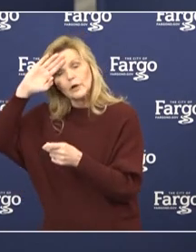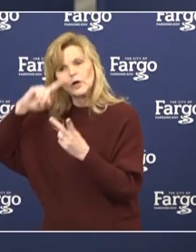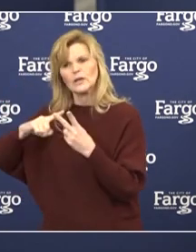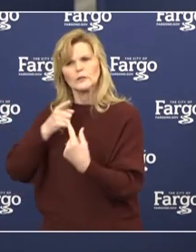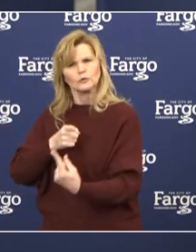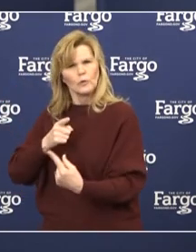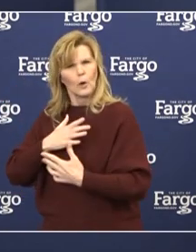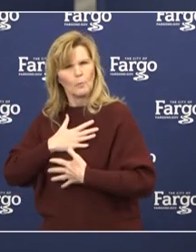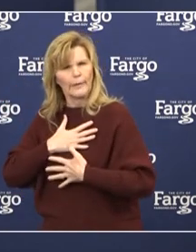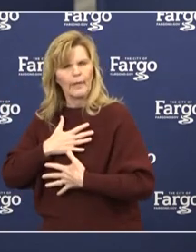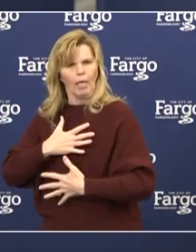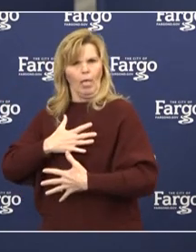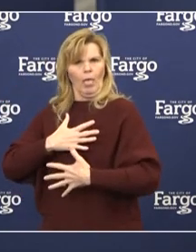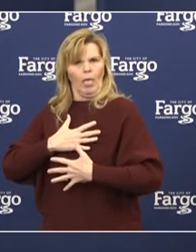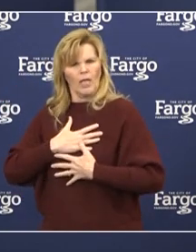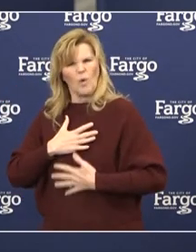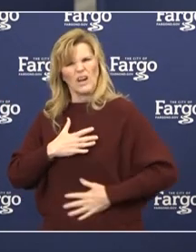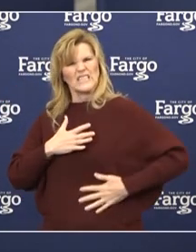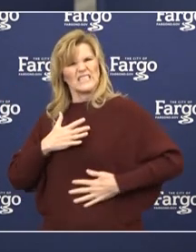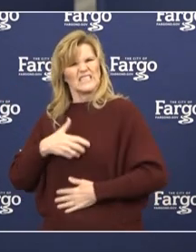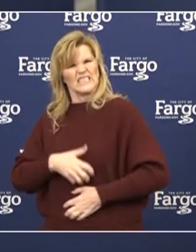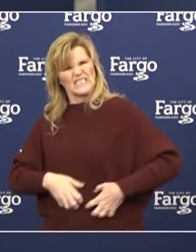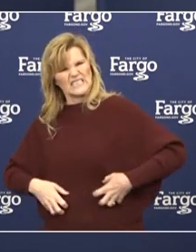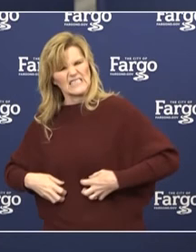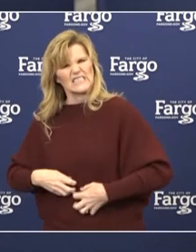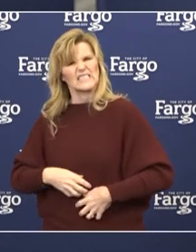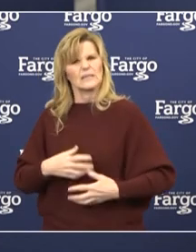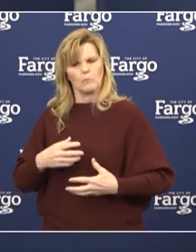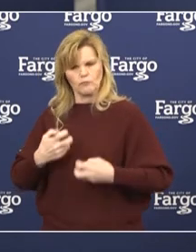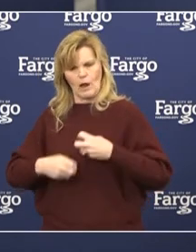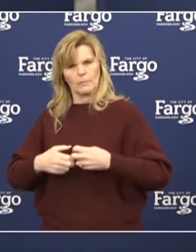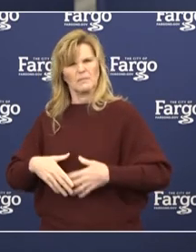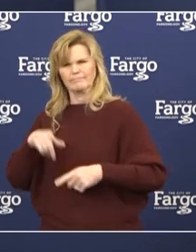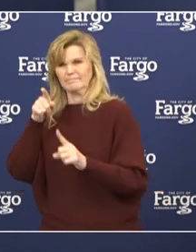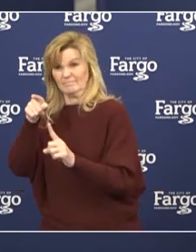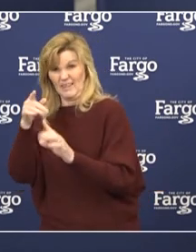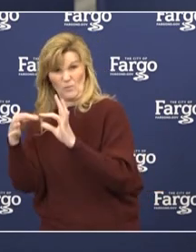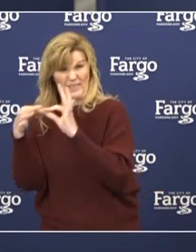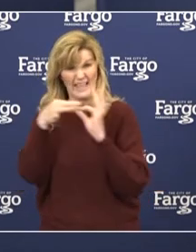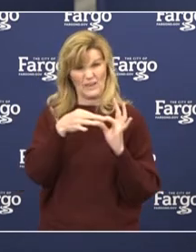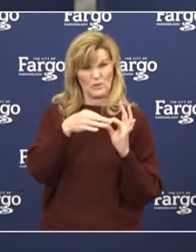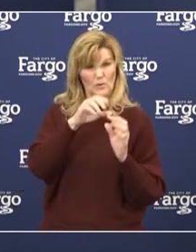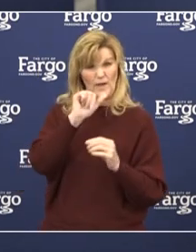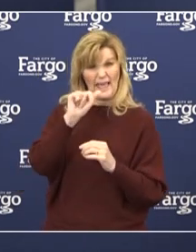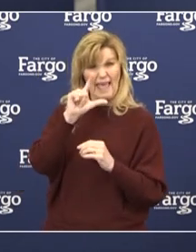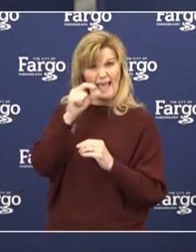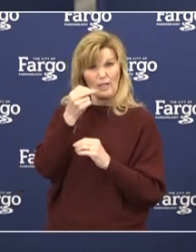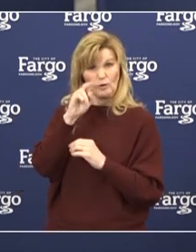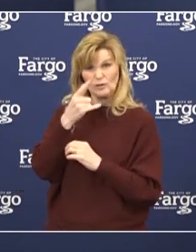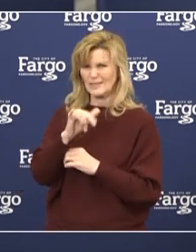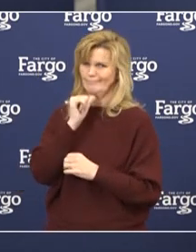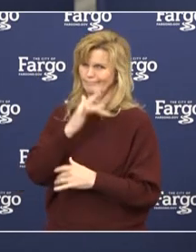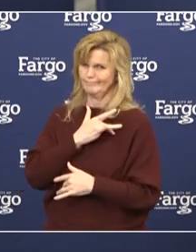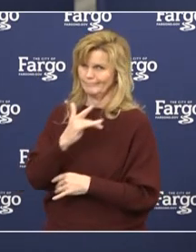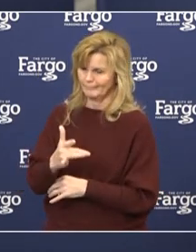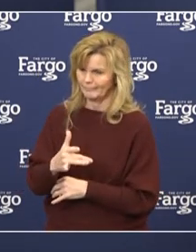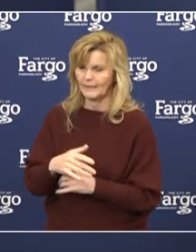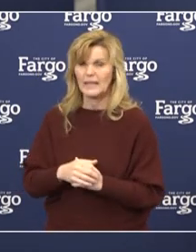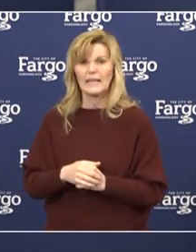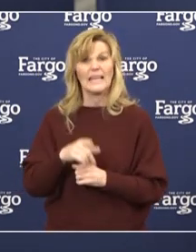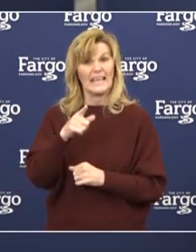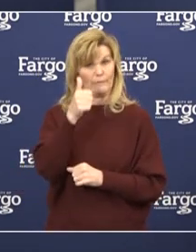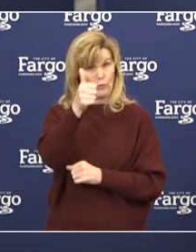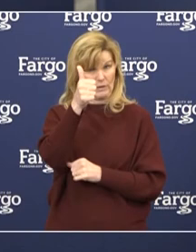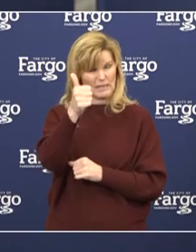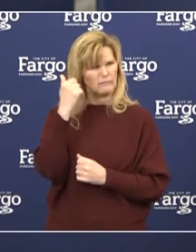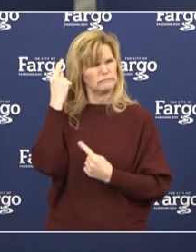of breath, or any GI symptoms. Those would not be typically allergy-related. And again, if there's any questions, we want to make sure that